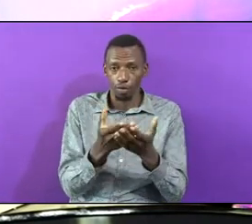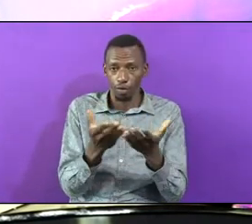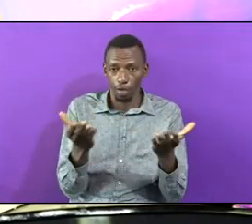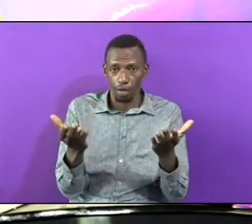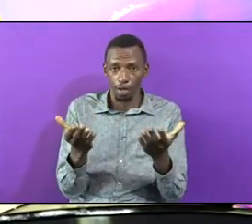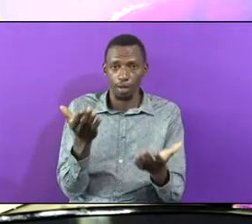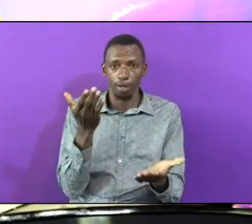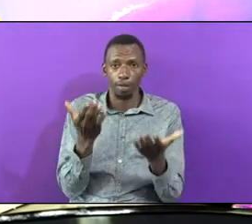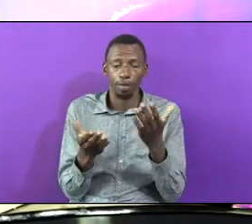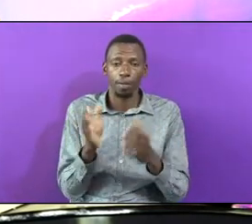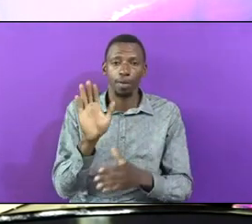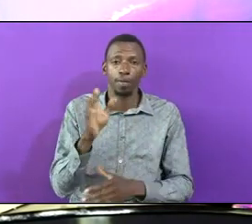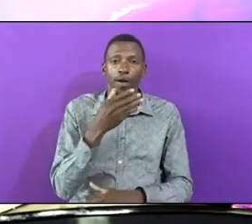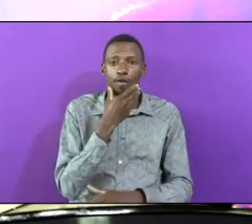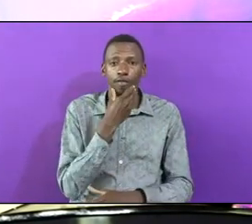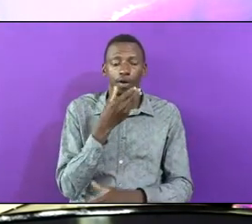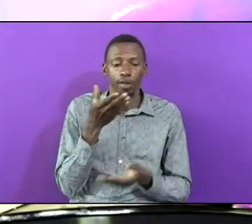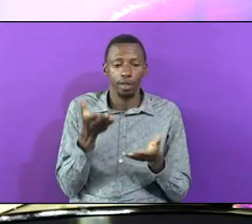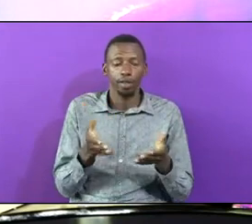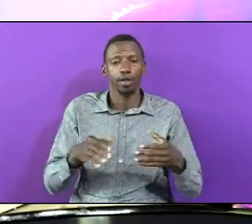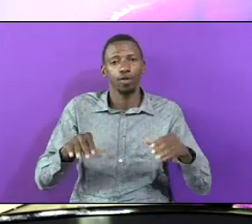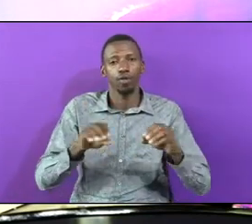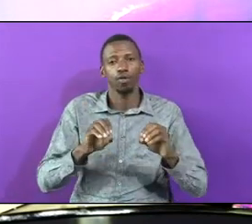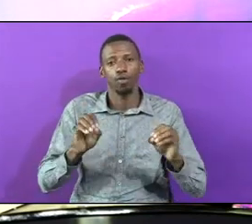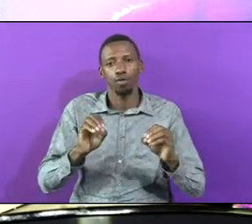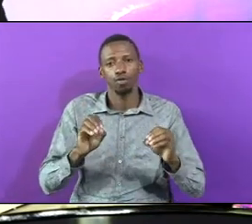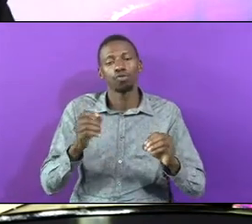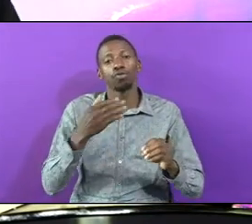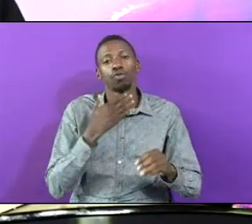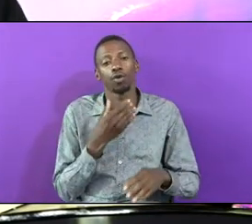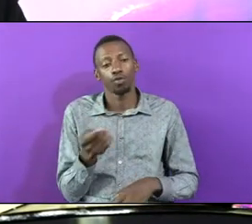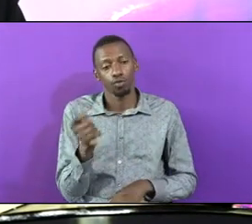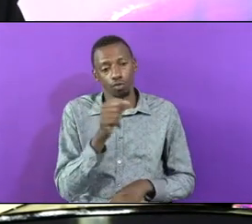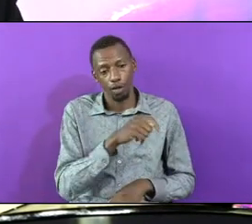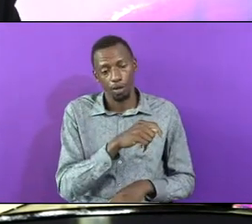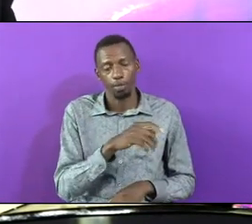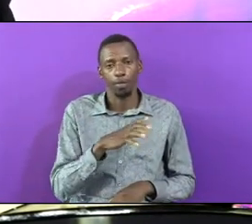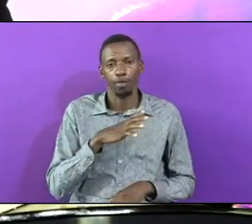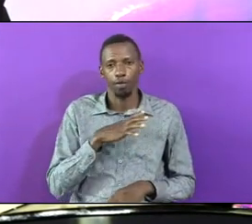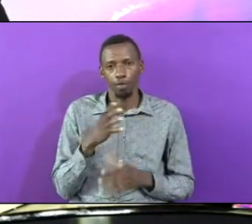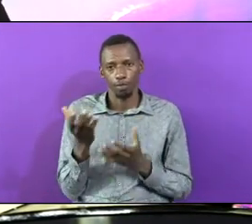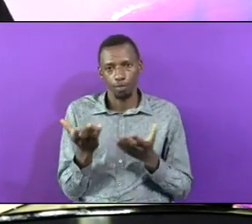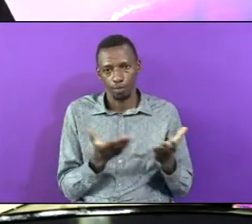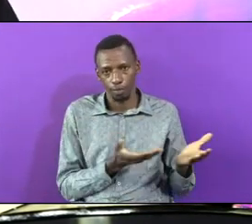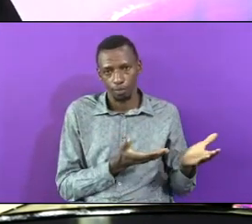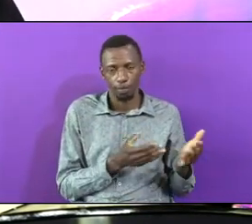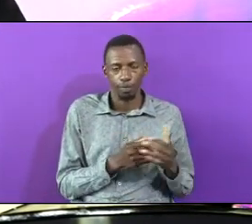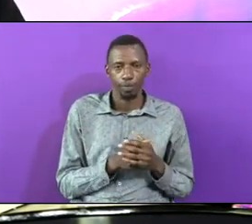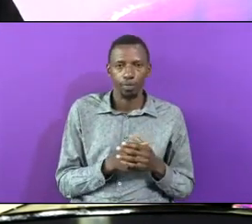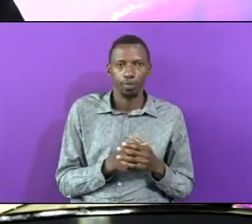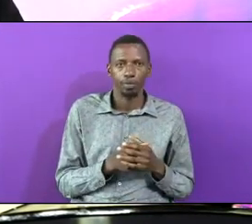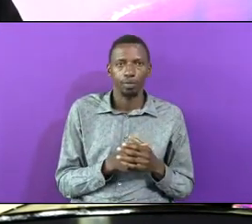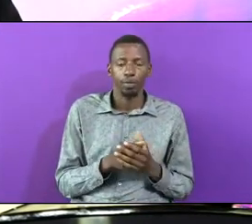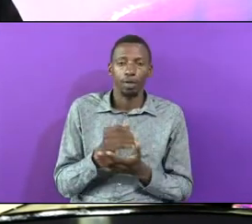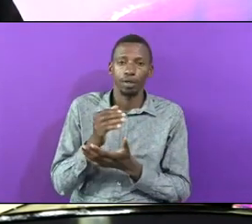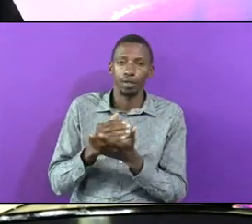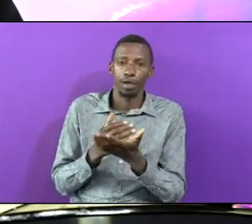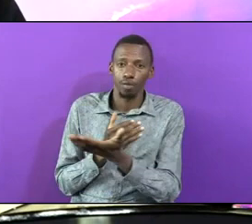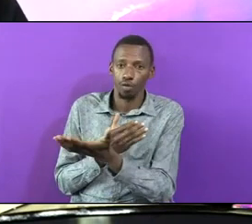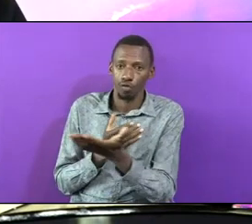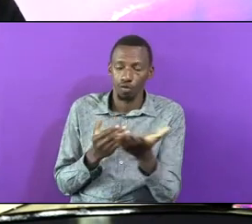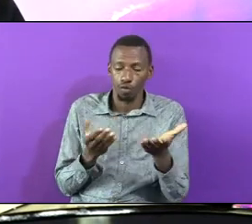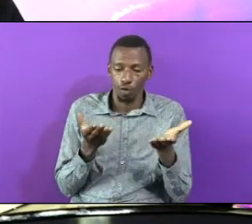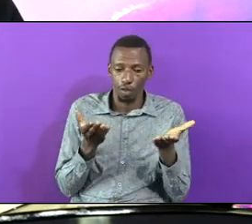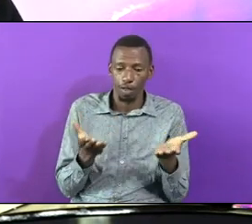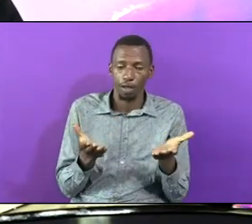Maybe Your Father Is Not Here You Want To Come On Behalf Of Your Daddy If He Is Not Here Some Of You Are Here